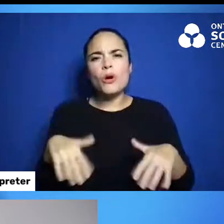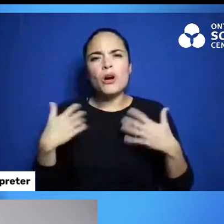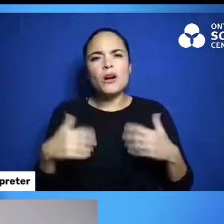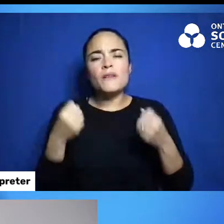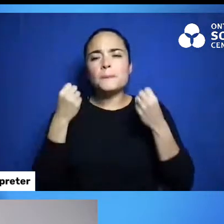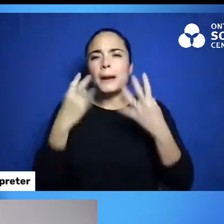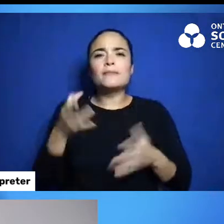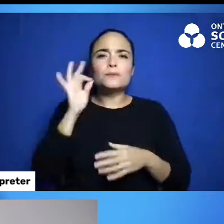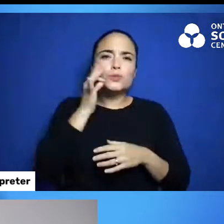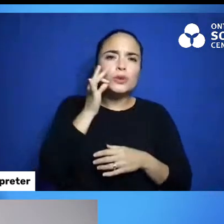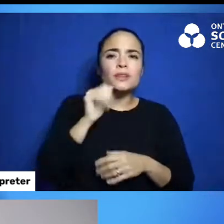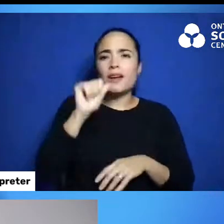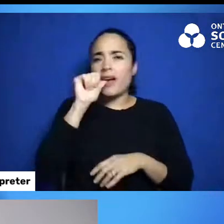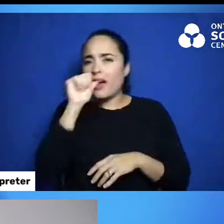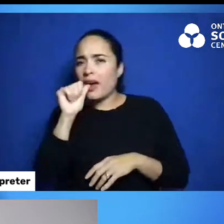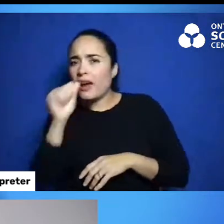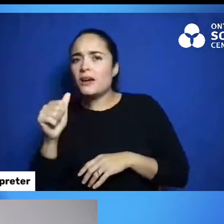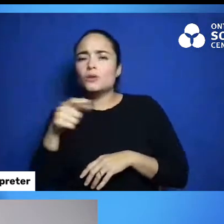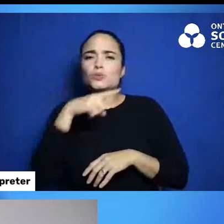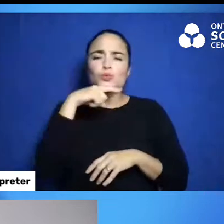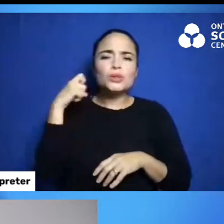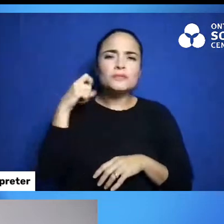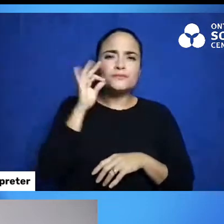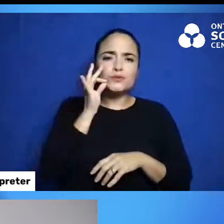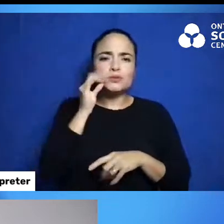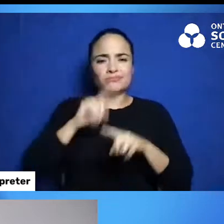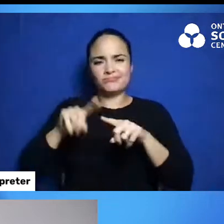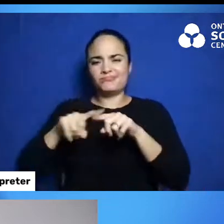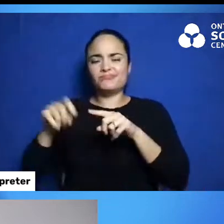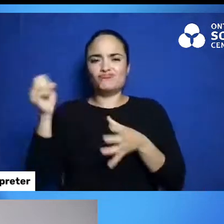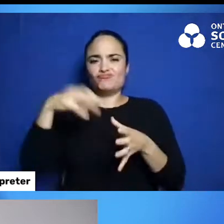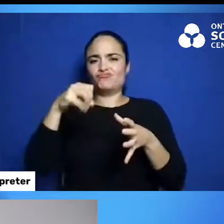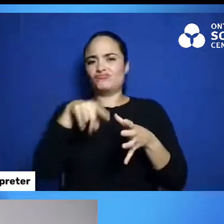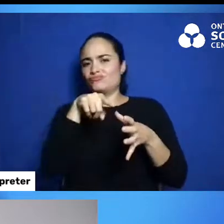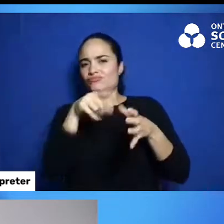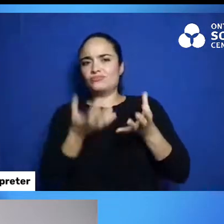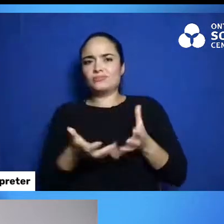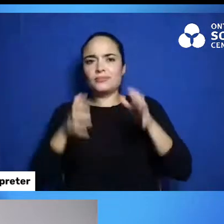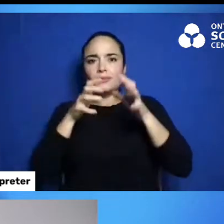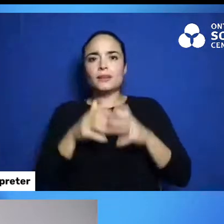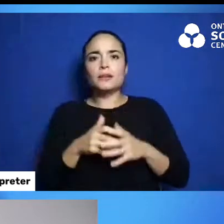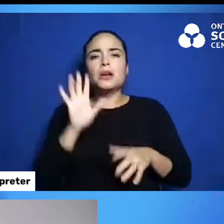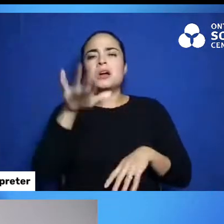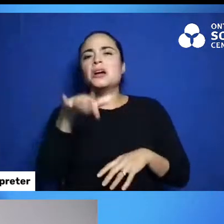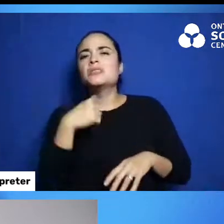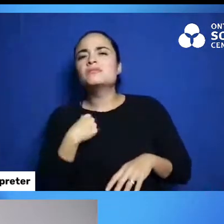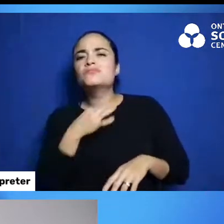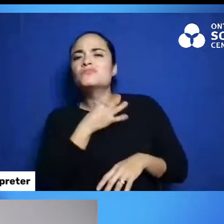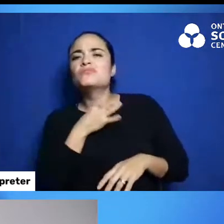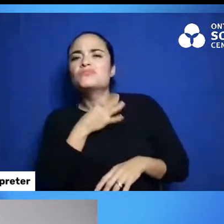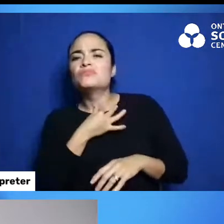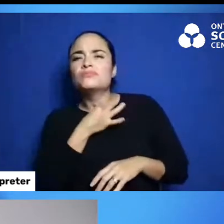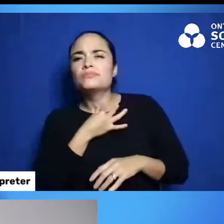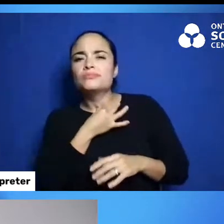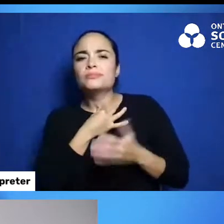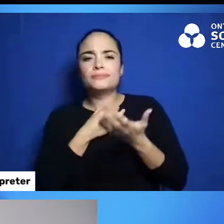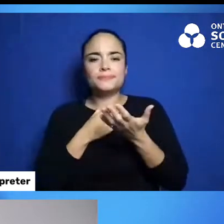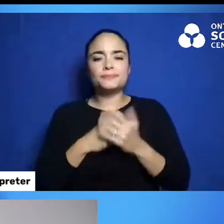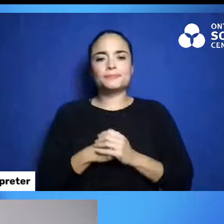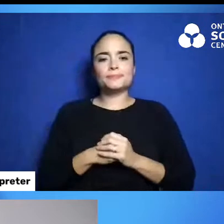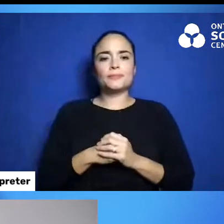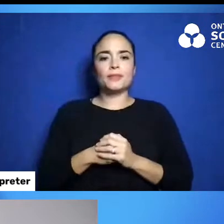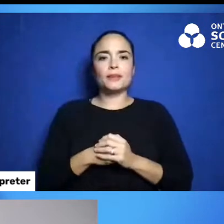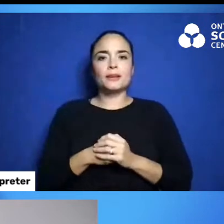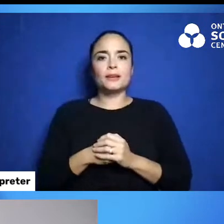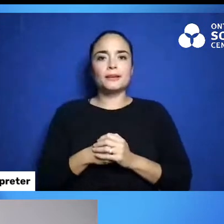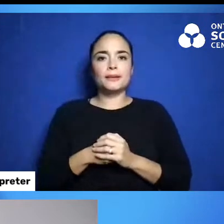But, what happens if I take my basket, which is a container, I put a little paper